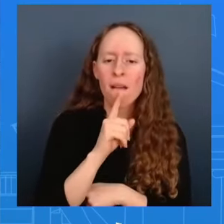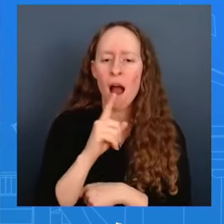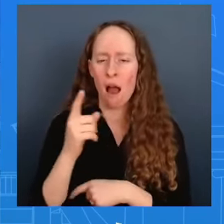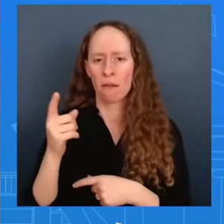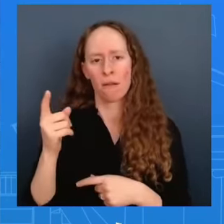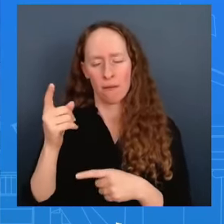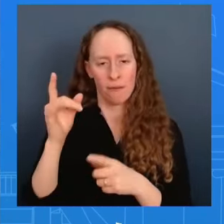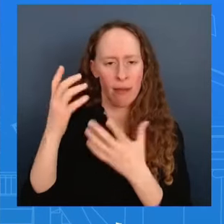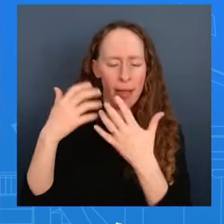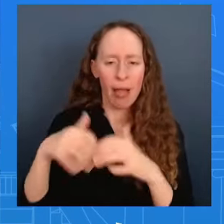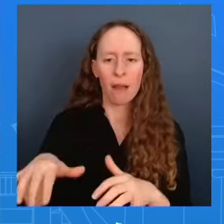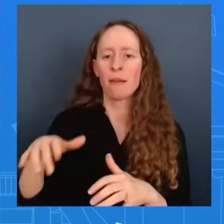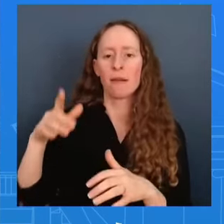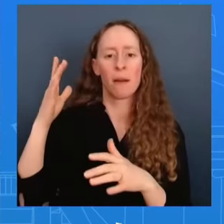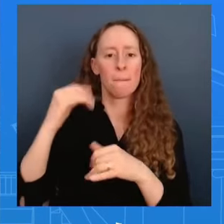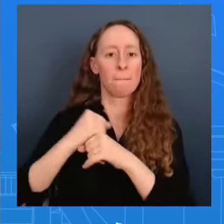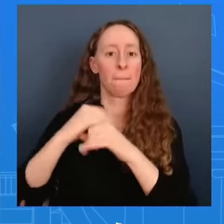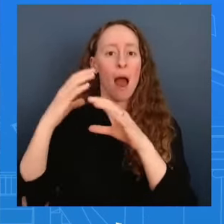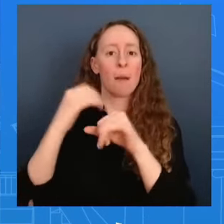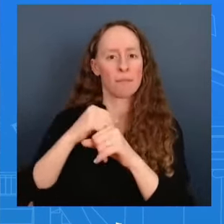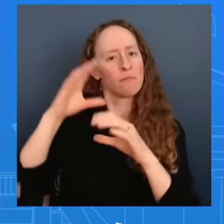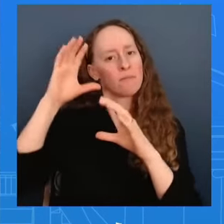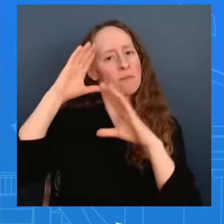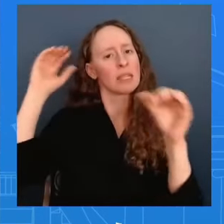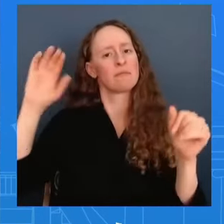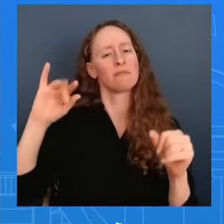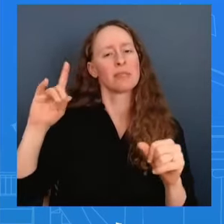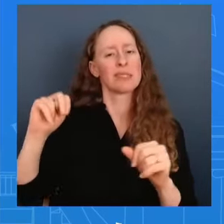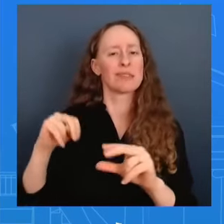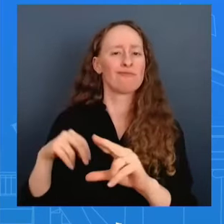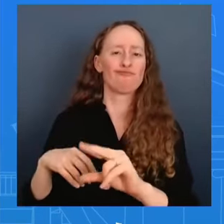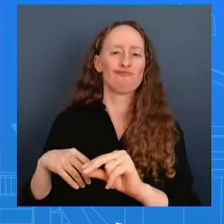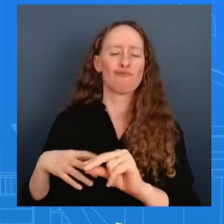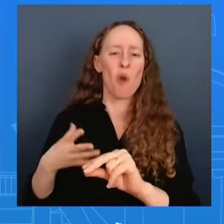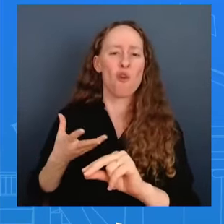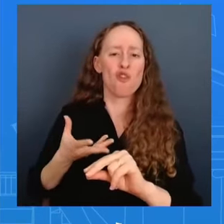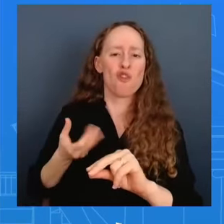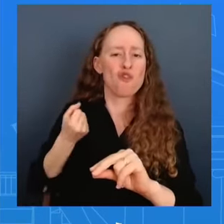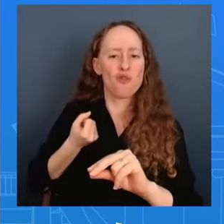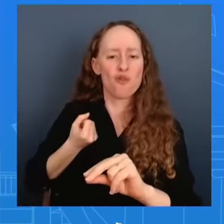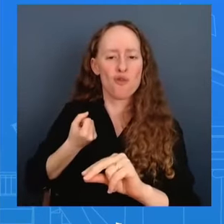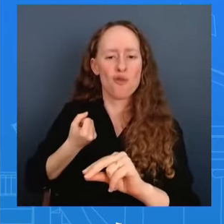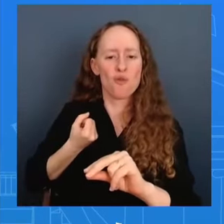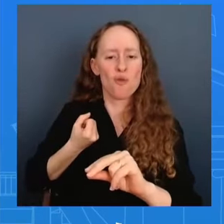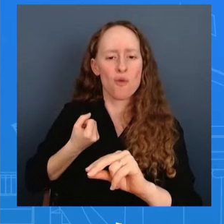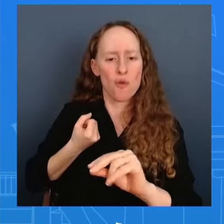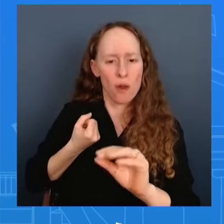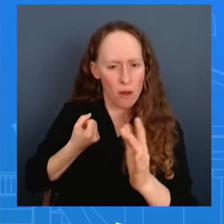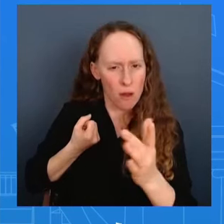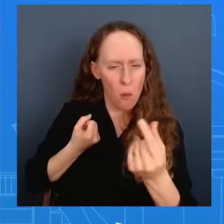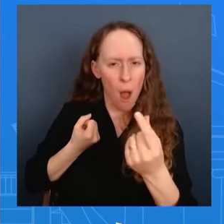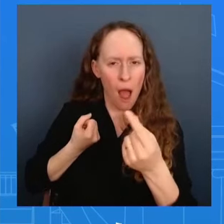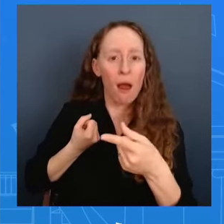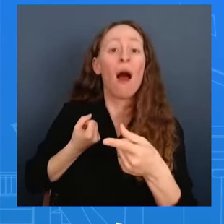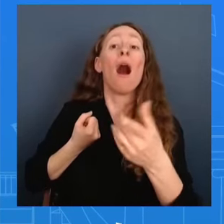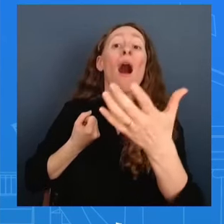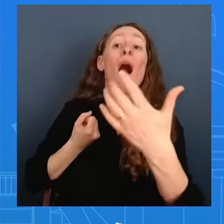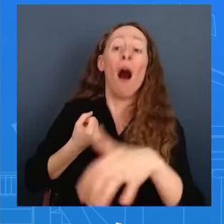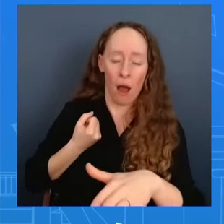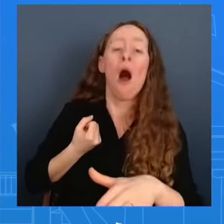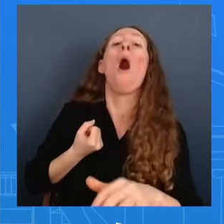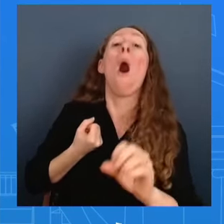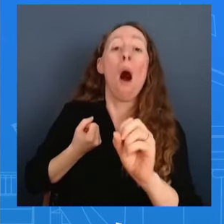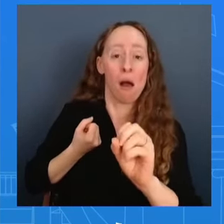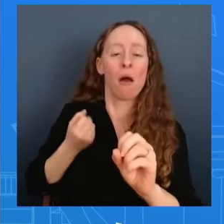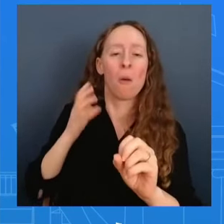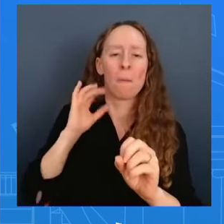administration wants to see to move forward on a final so look i those don't have anything for you on a timeline or that particular conversation